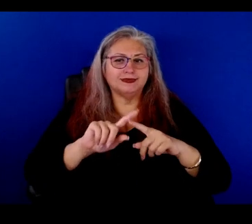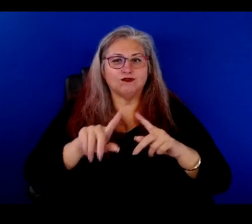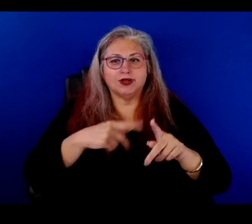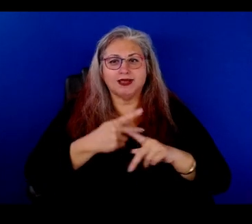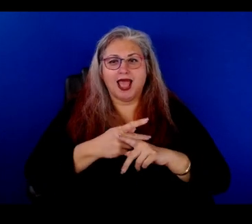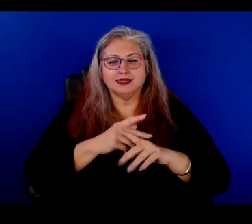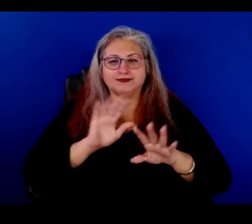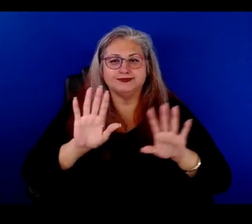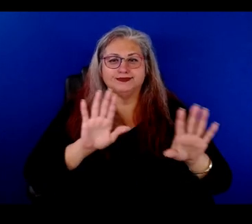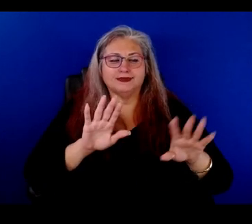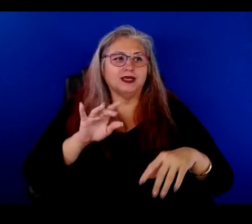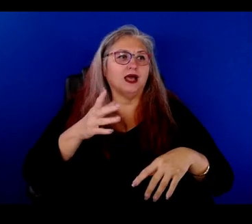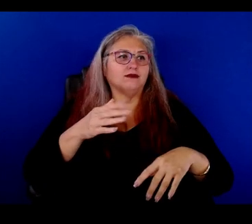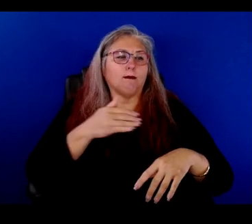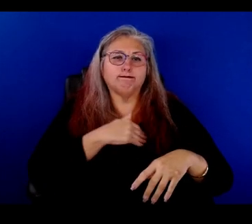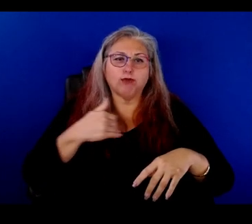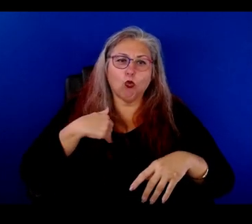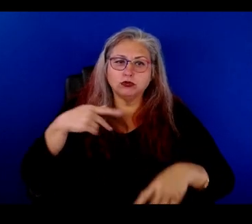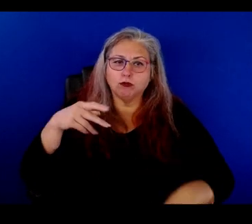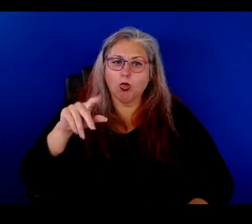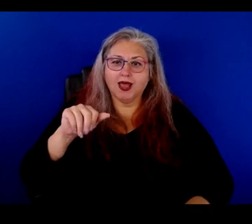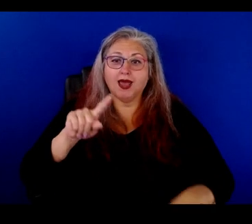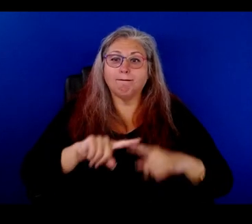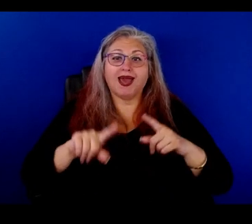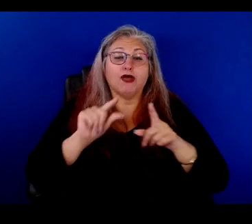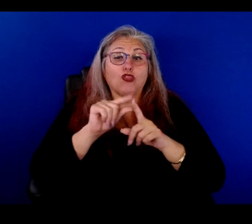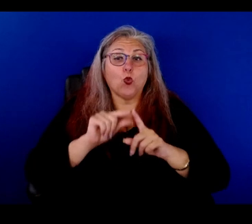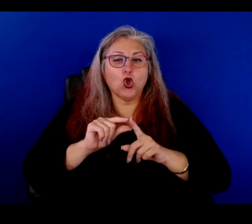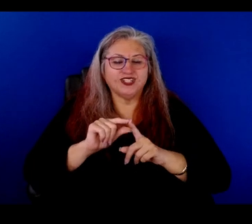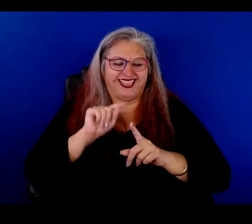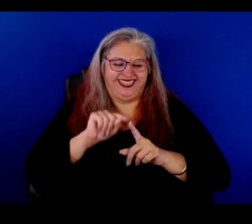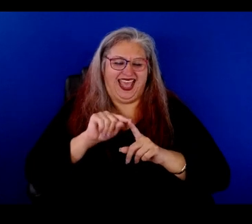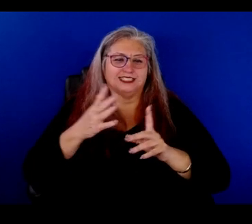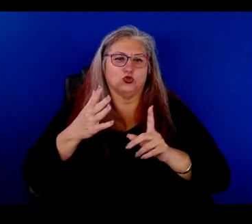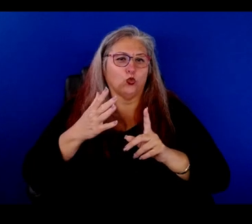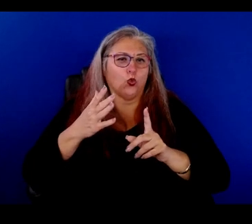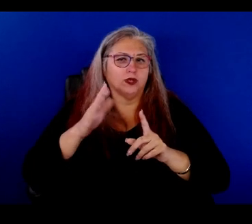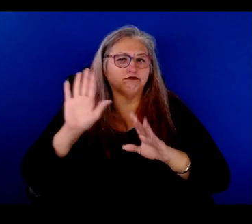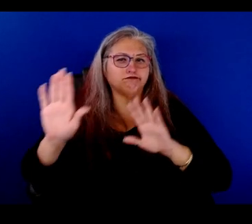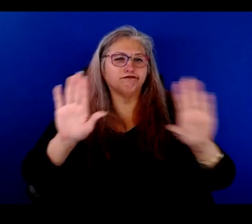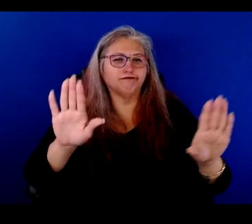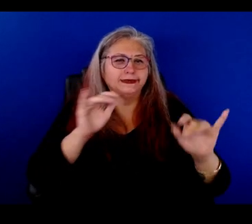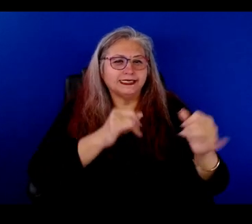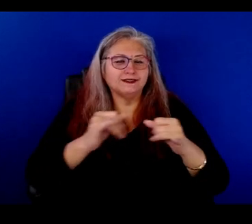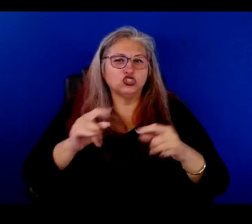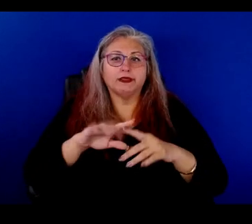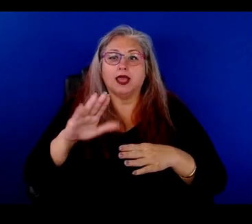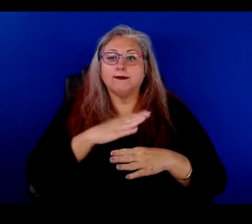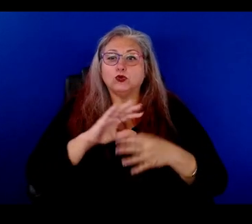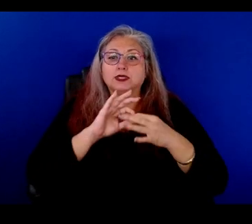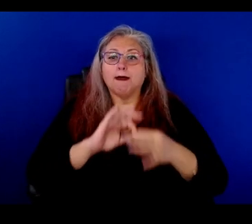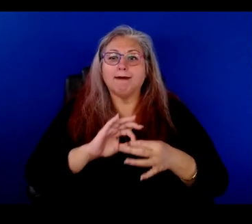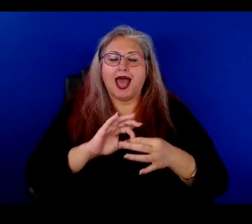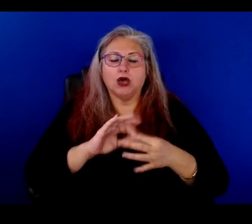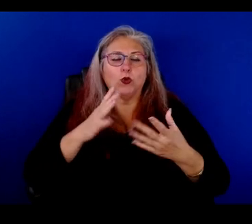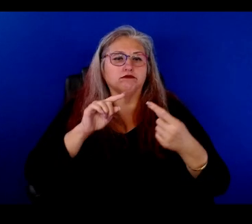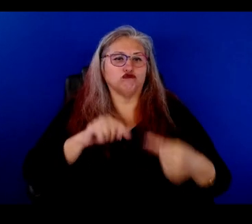all, uh, Polish polkas. Because the lyrics were really what made the difference. Uh, they were lyrics about the